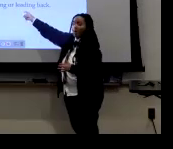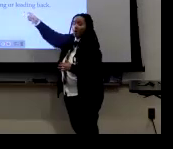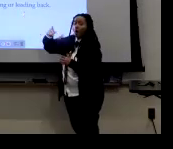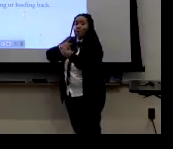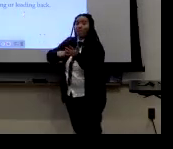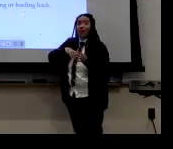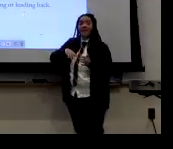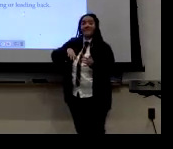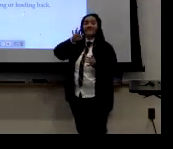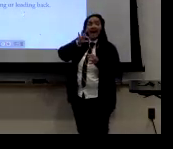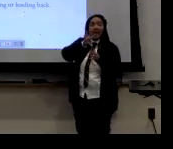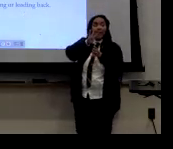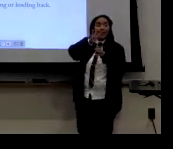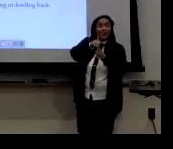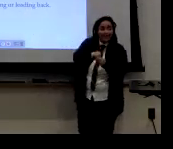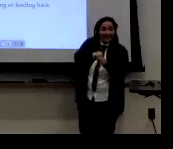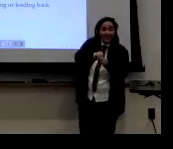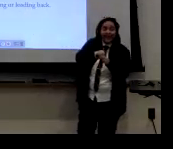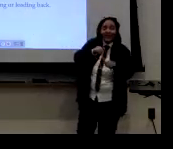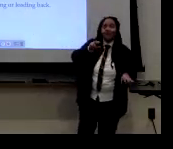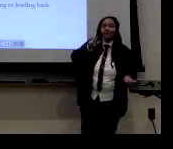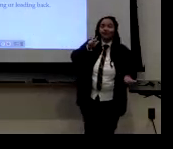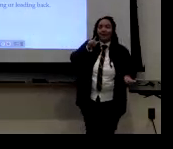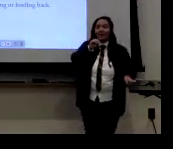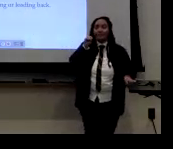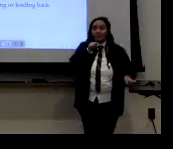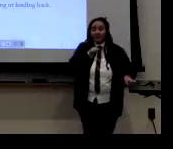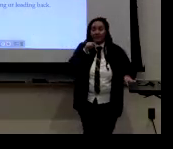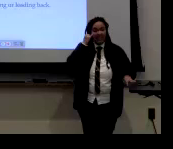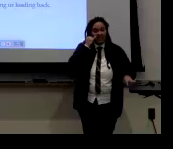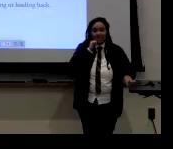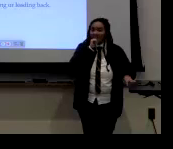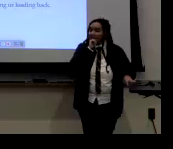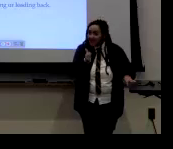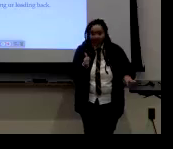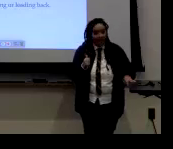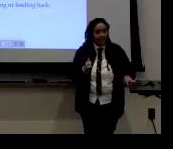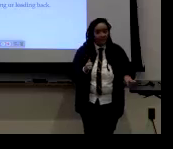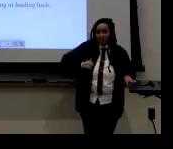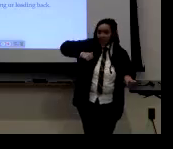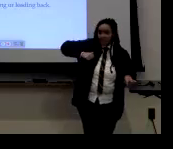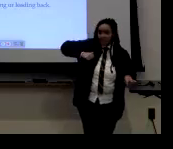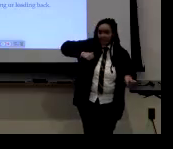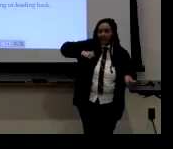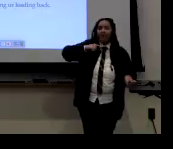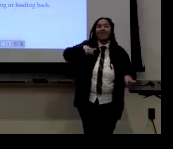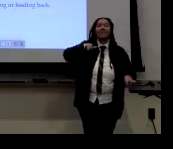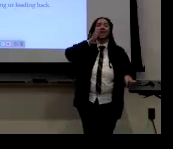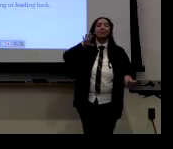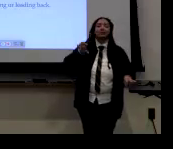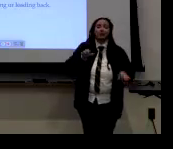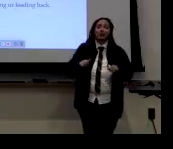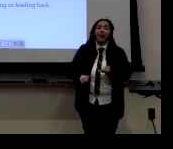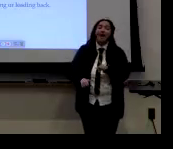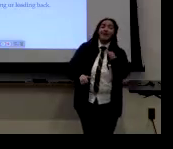the narrow space with the elbow down. So, um, and if there wasn't